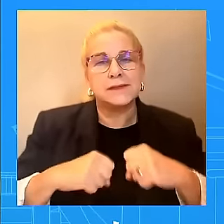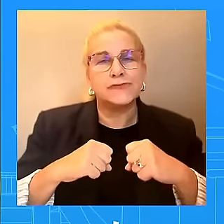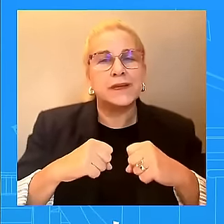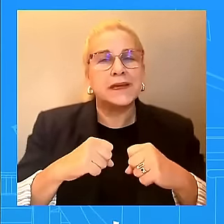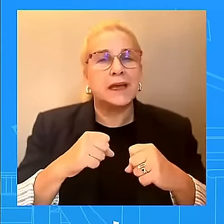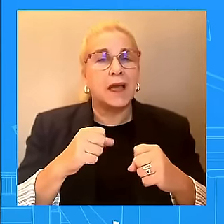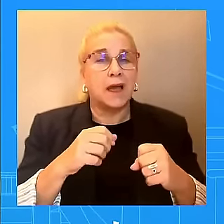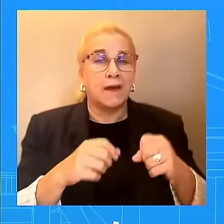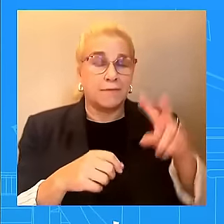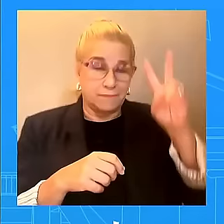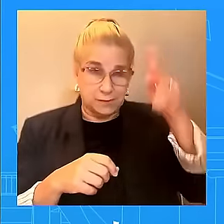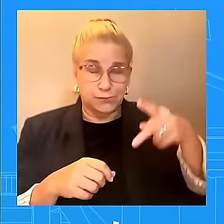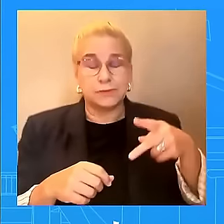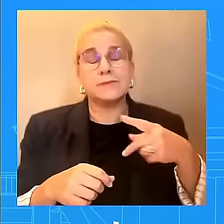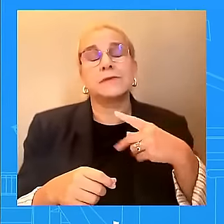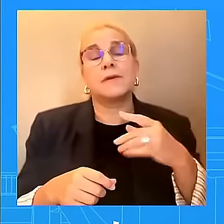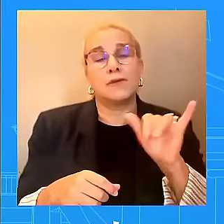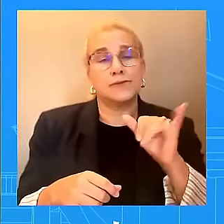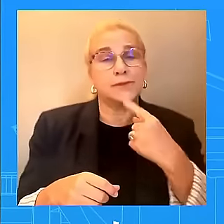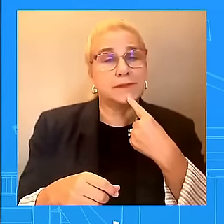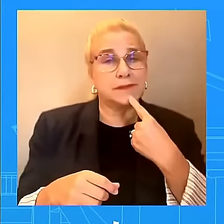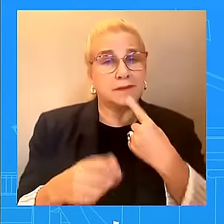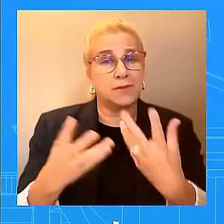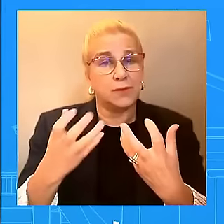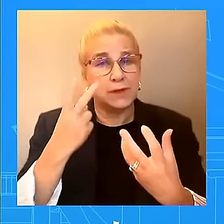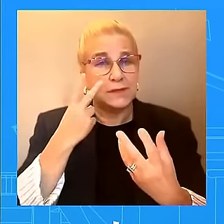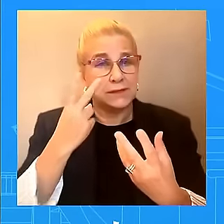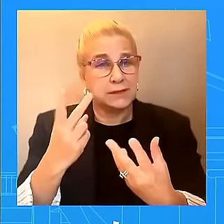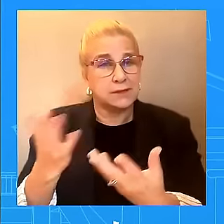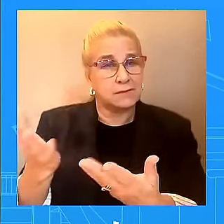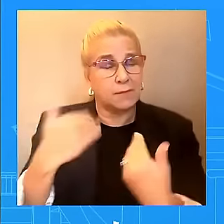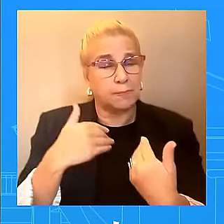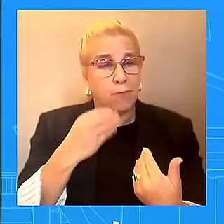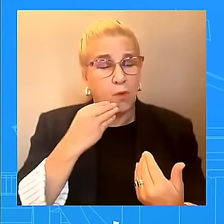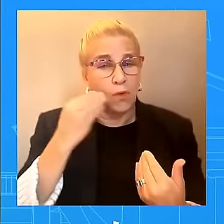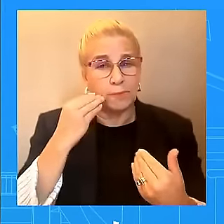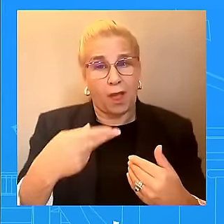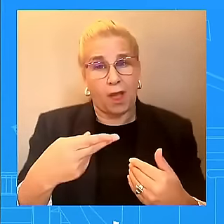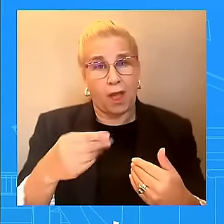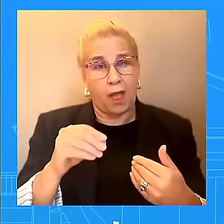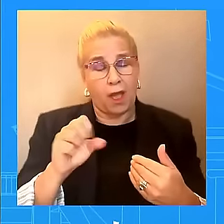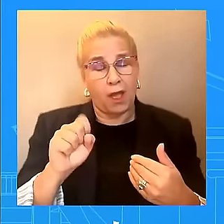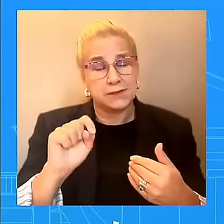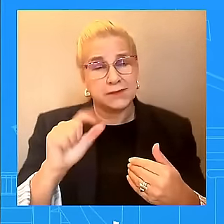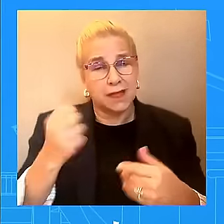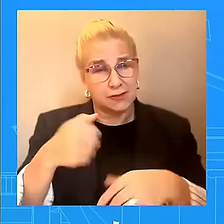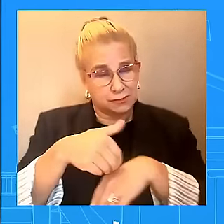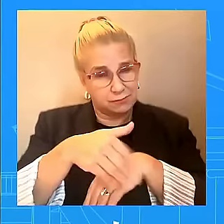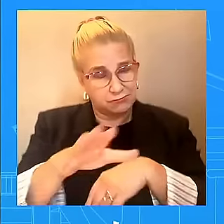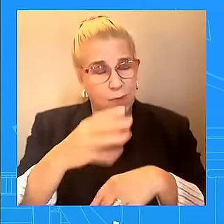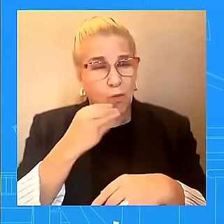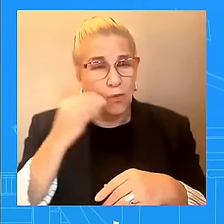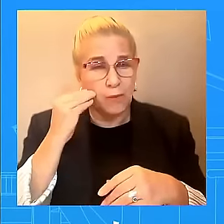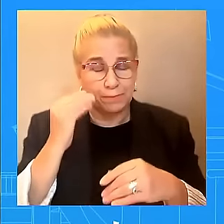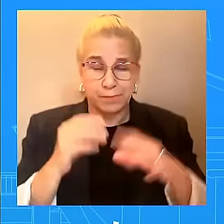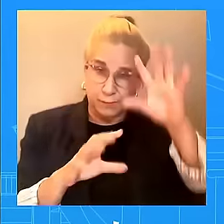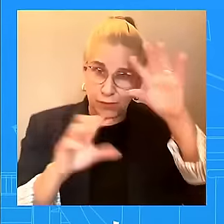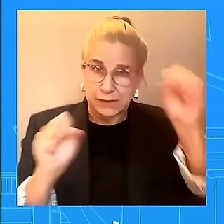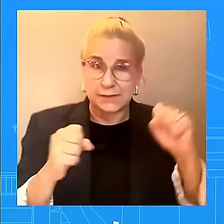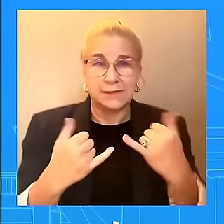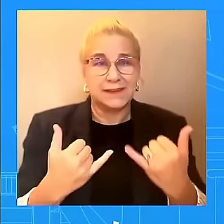Gaza. President Biden continues to work around the clock to try to reach a ceasefire and hostage release deal